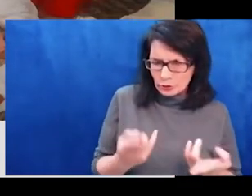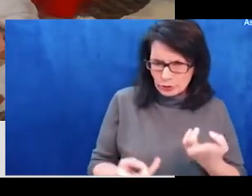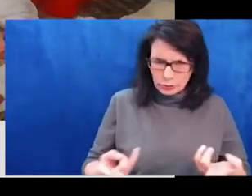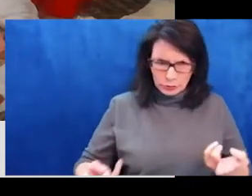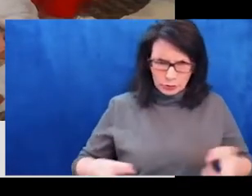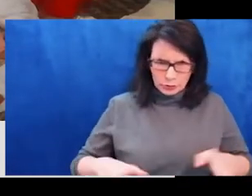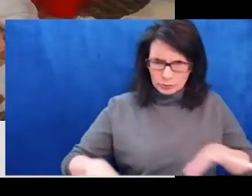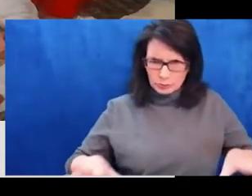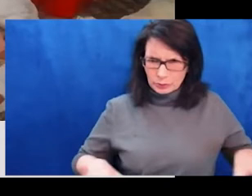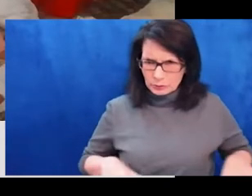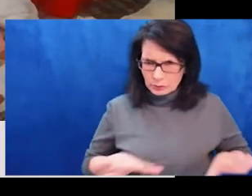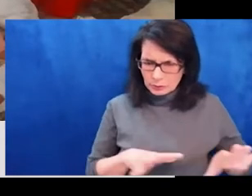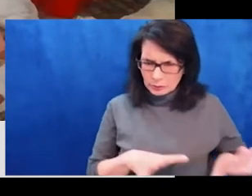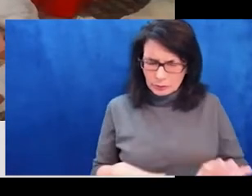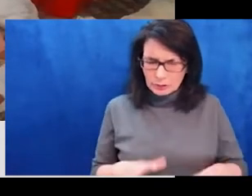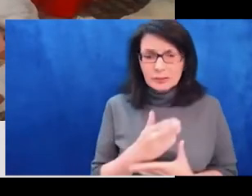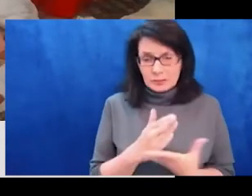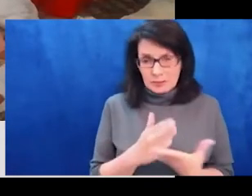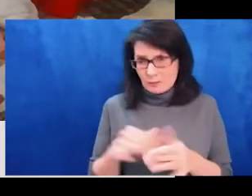huge